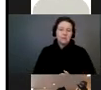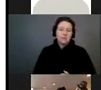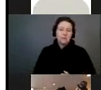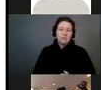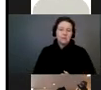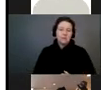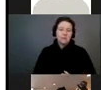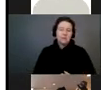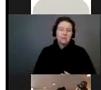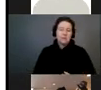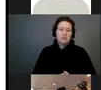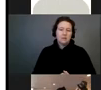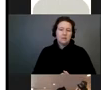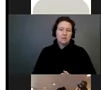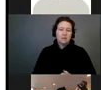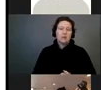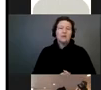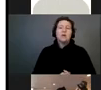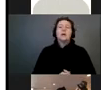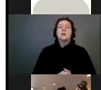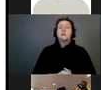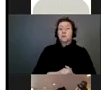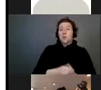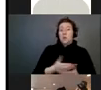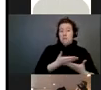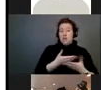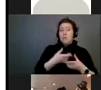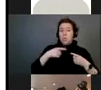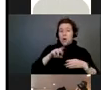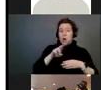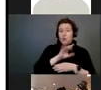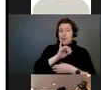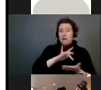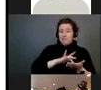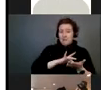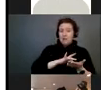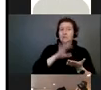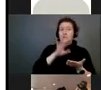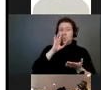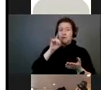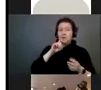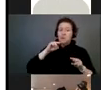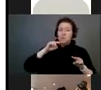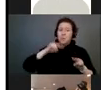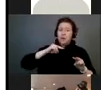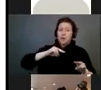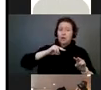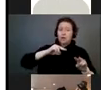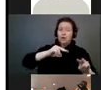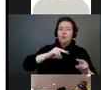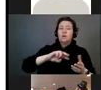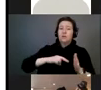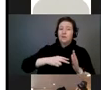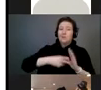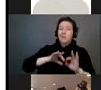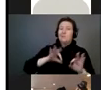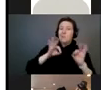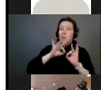And these infants, while they're on the antiviral treatment, they're going to need some frequent monitoring. So, you definitely want somebody who knows